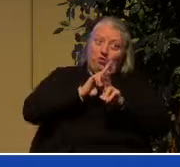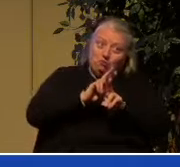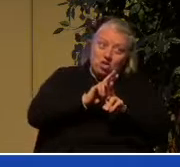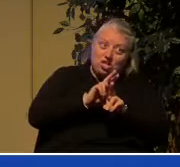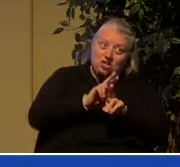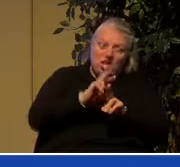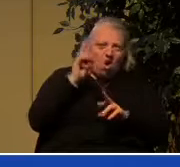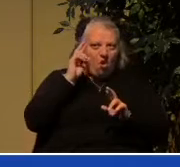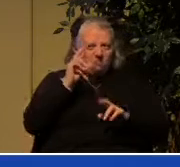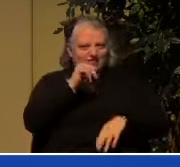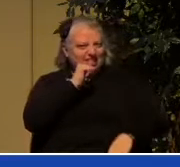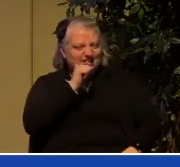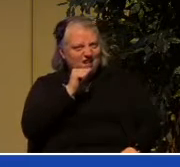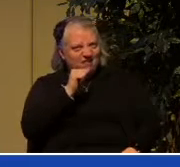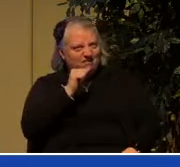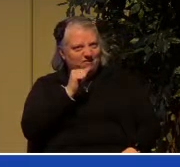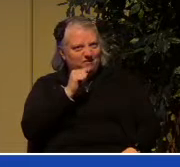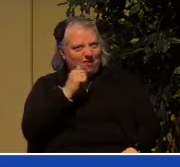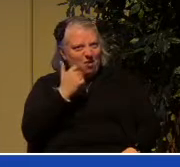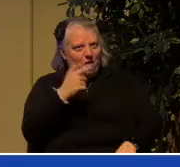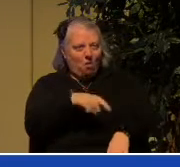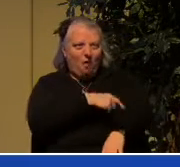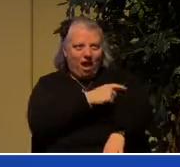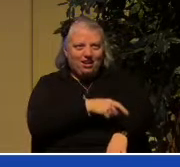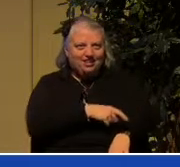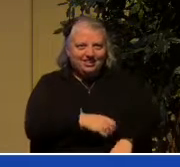hopefully not for a while yet